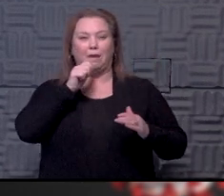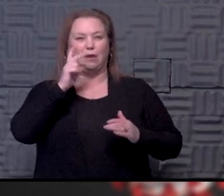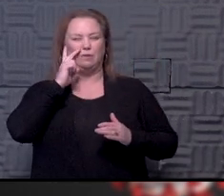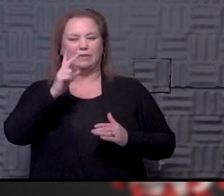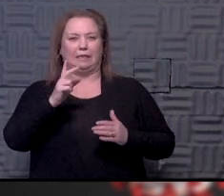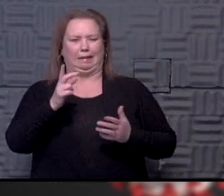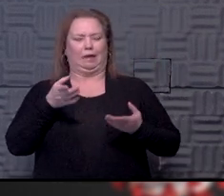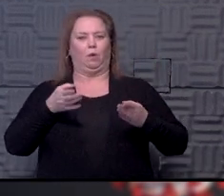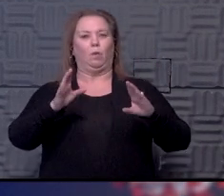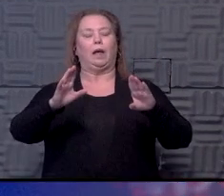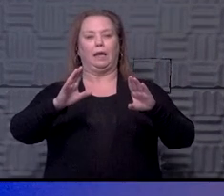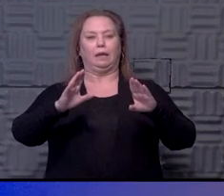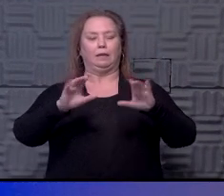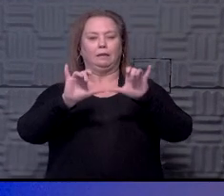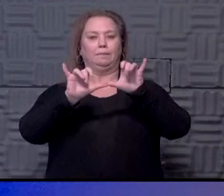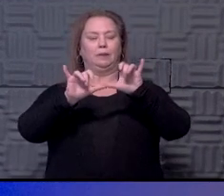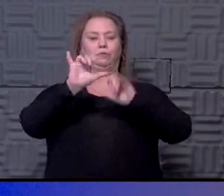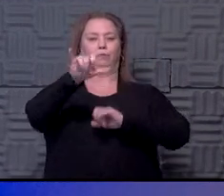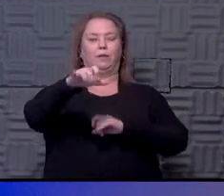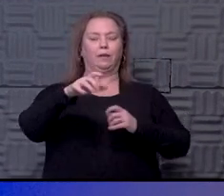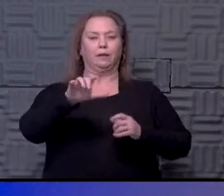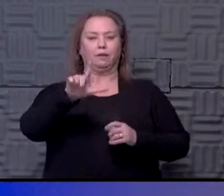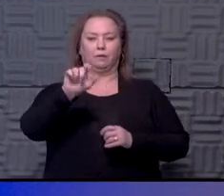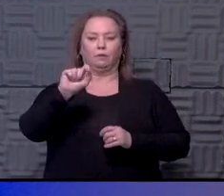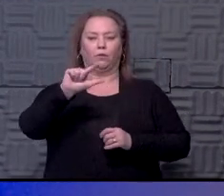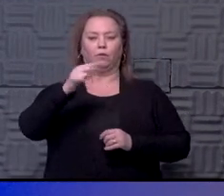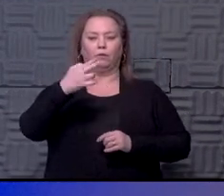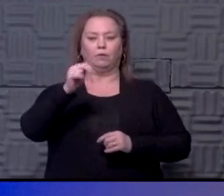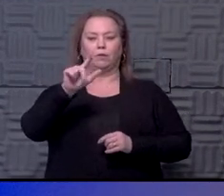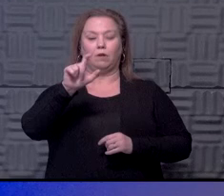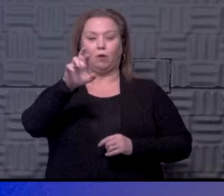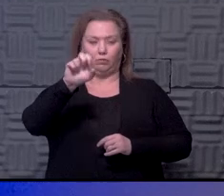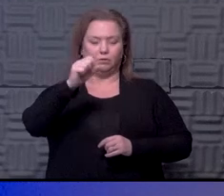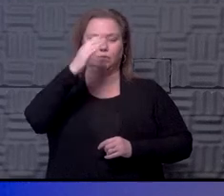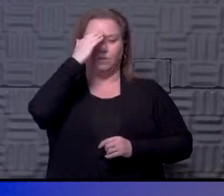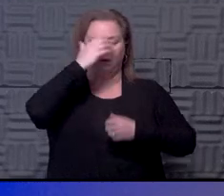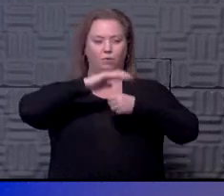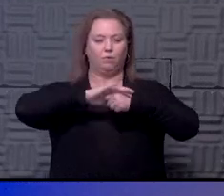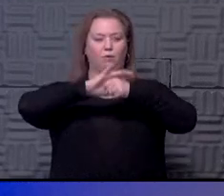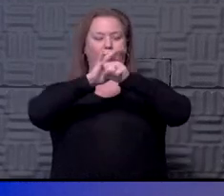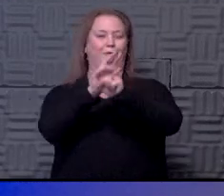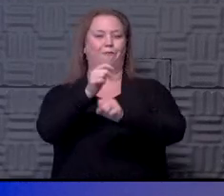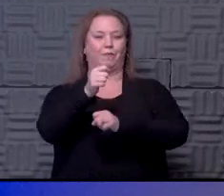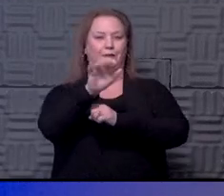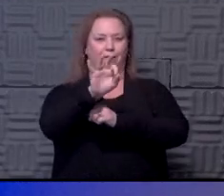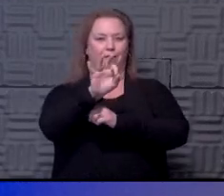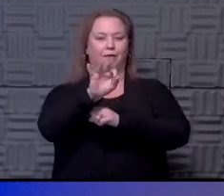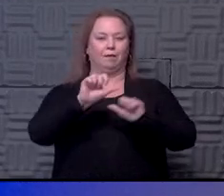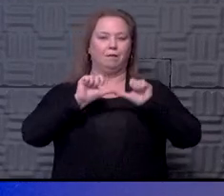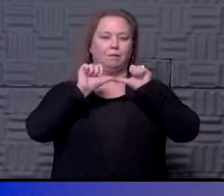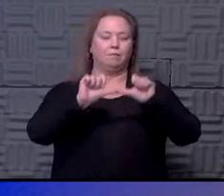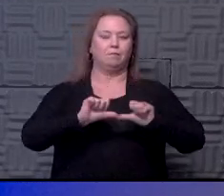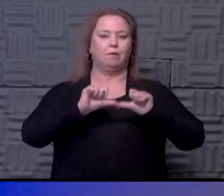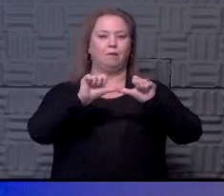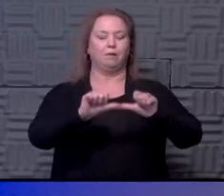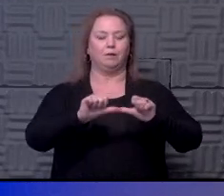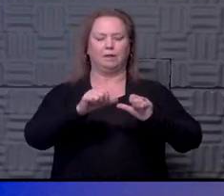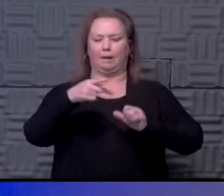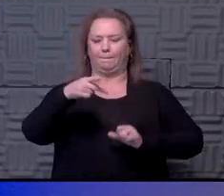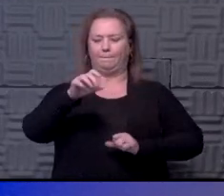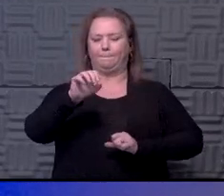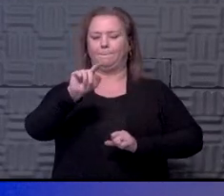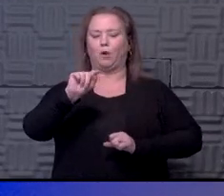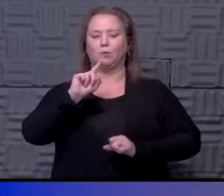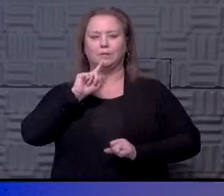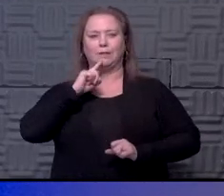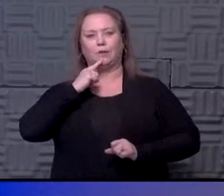mechanism for that. That would be great. We know that, you know, COVID-19 long haulers or long COVID and now it's called post